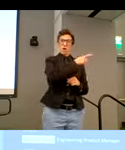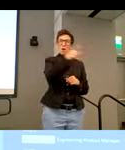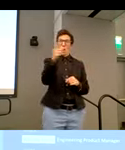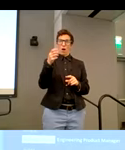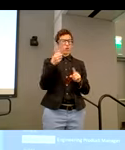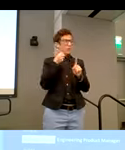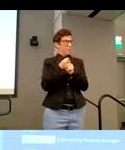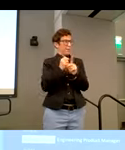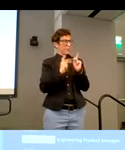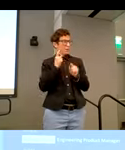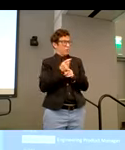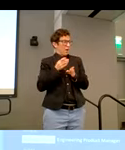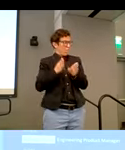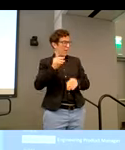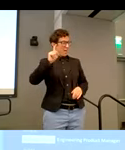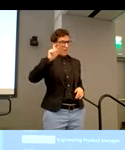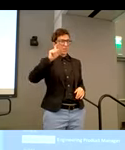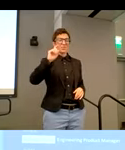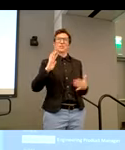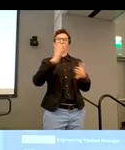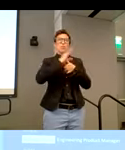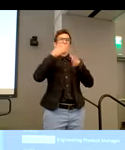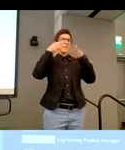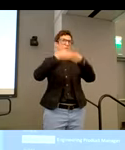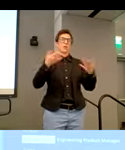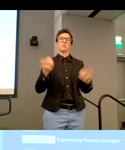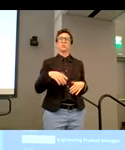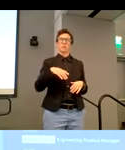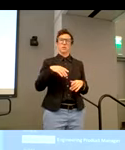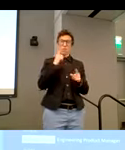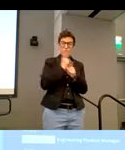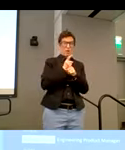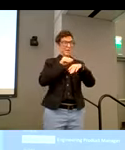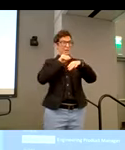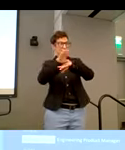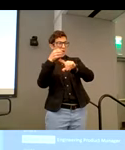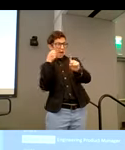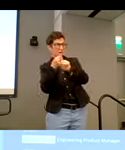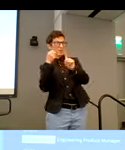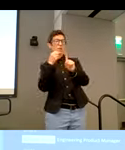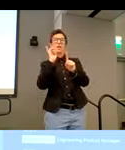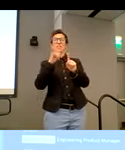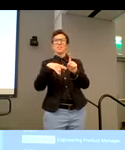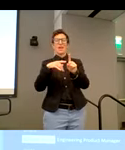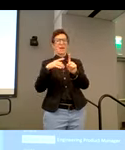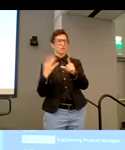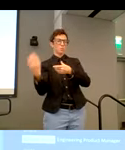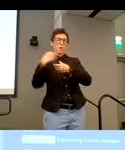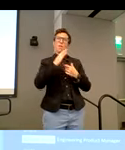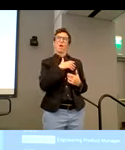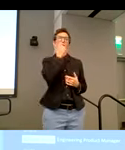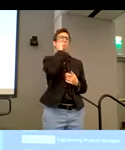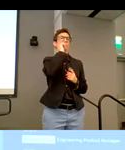right way? And that's what our main focus is at WebEx. And that is what has been interwoven into our culture now.